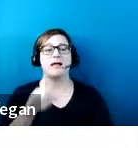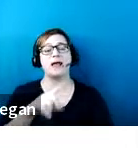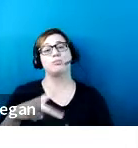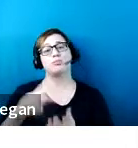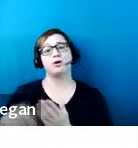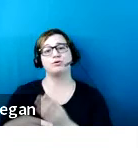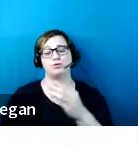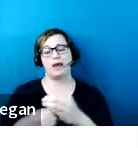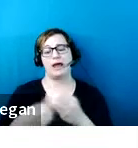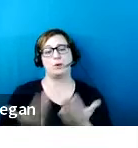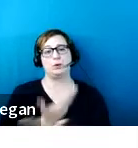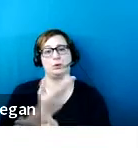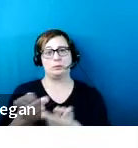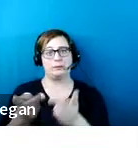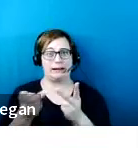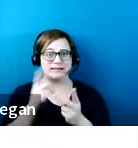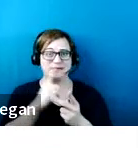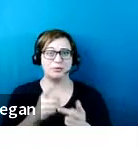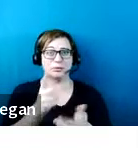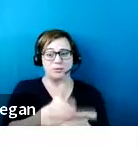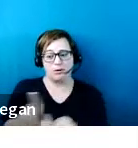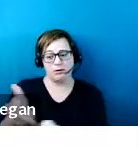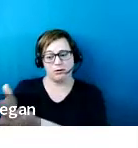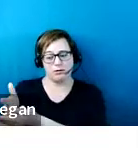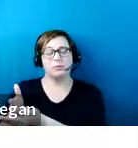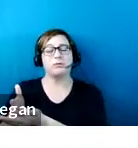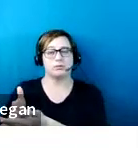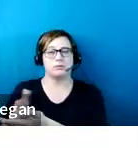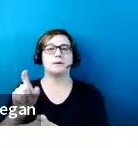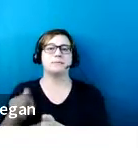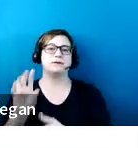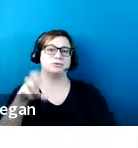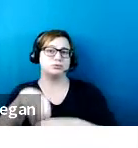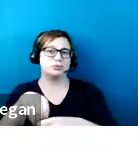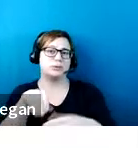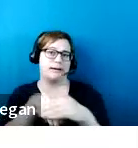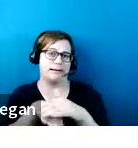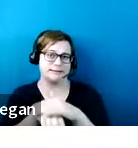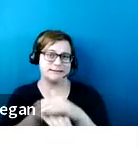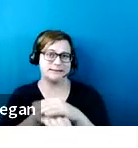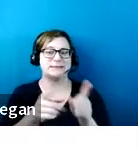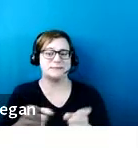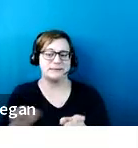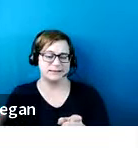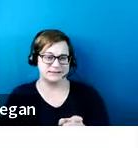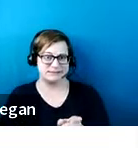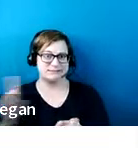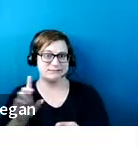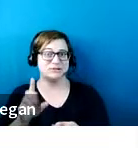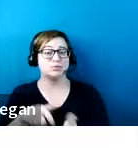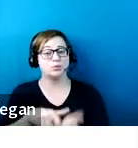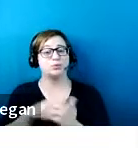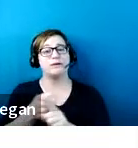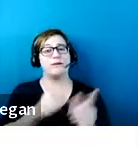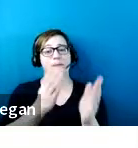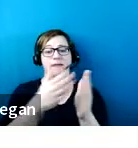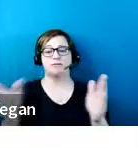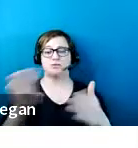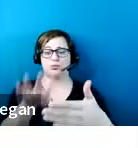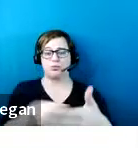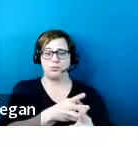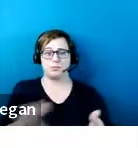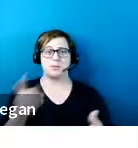constitutes alterations or additions and must include accessible spaces as required in the scoping table for new